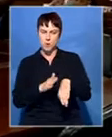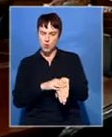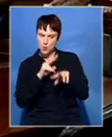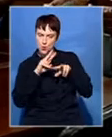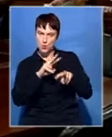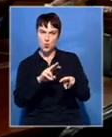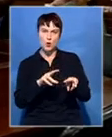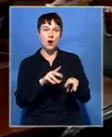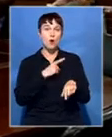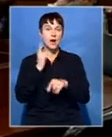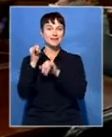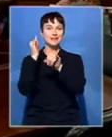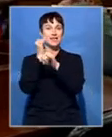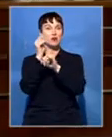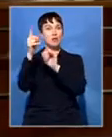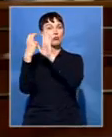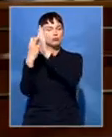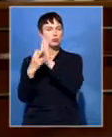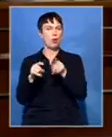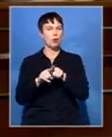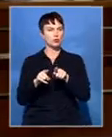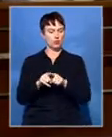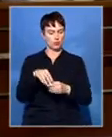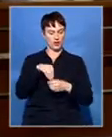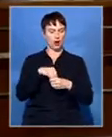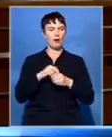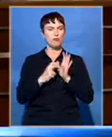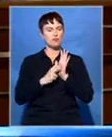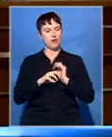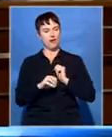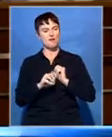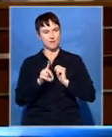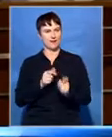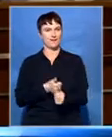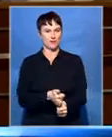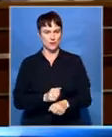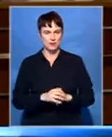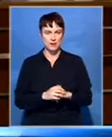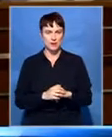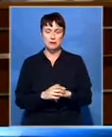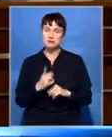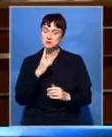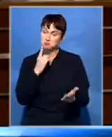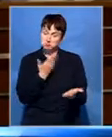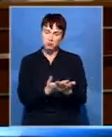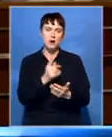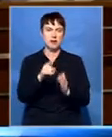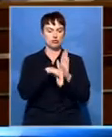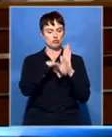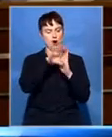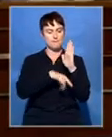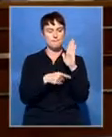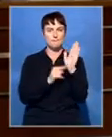and international criteria. They said, other things, for example, that we should not change the curriculum and we agree with that.